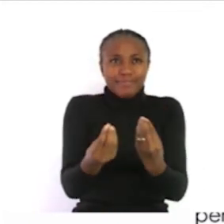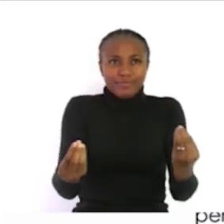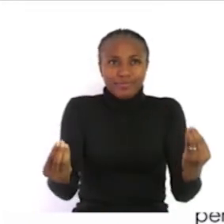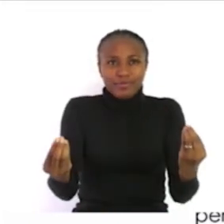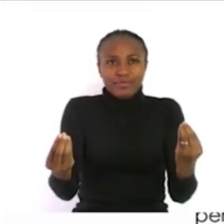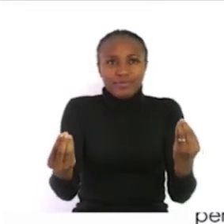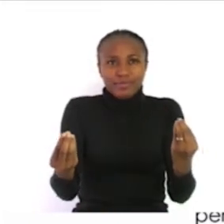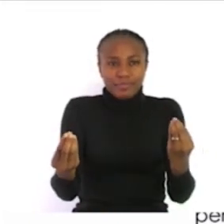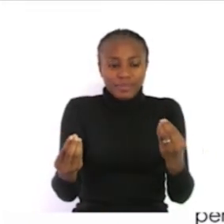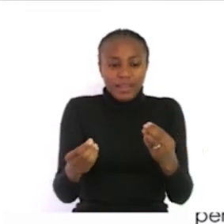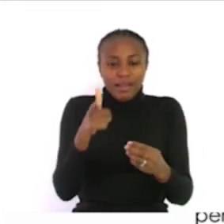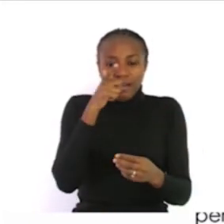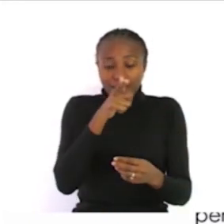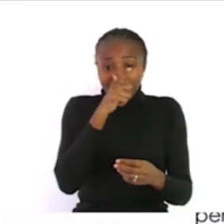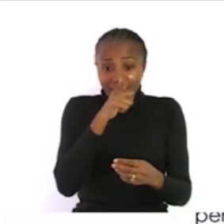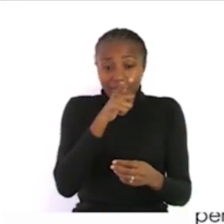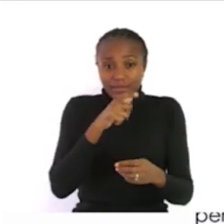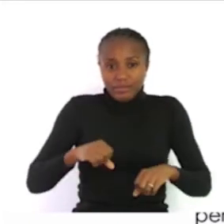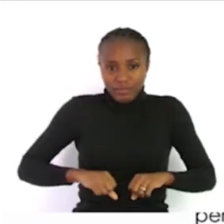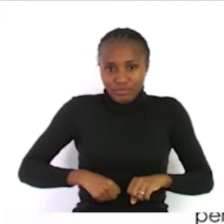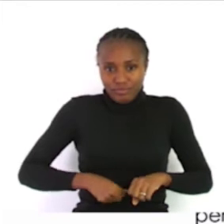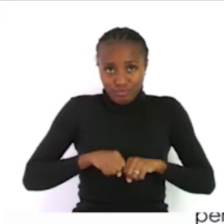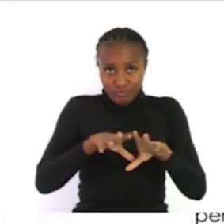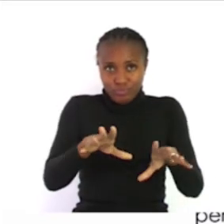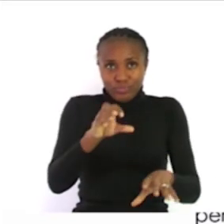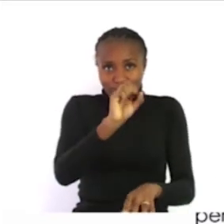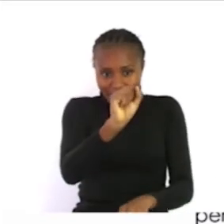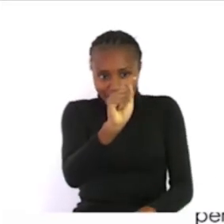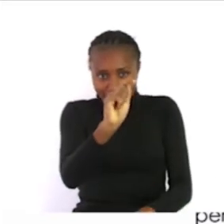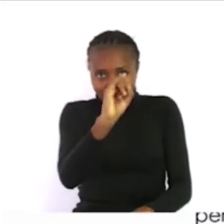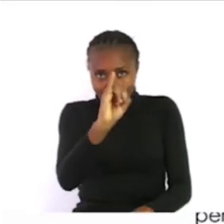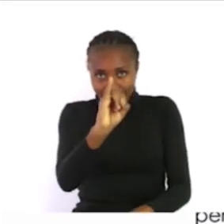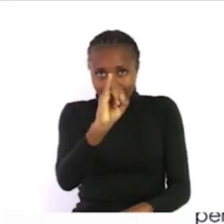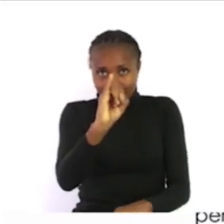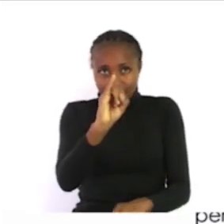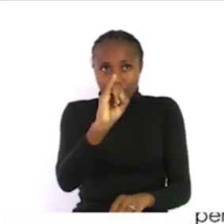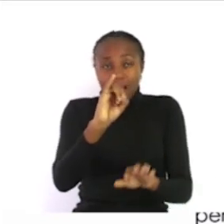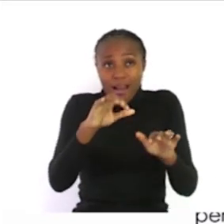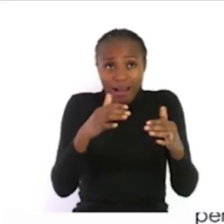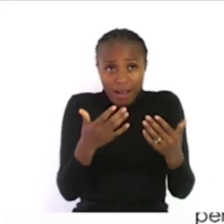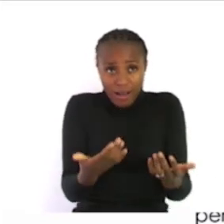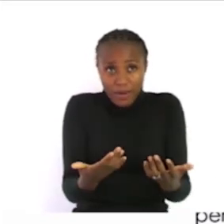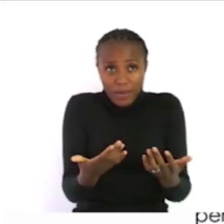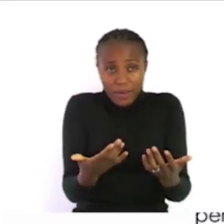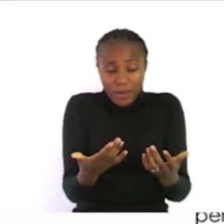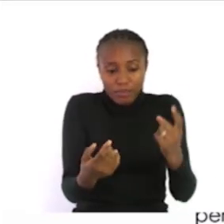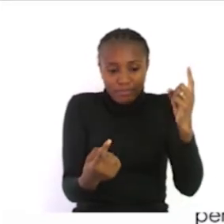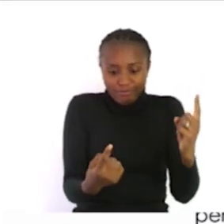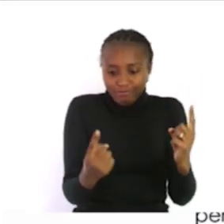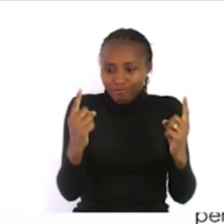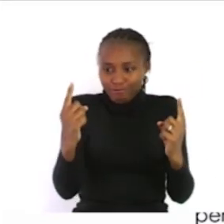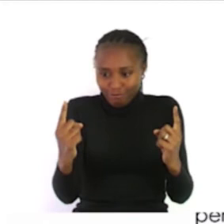sexual transmitted infections which is STIs is an infection